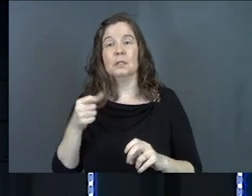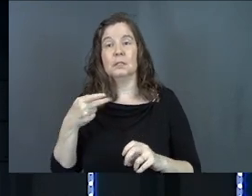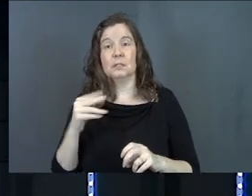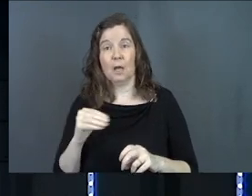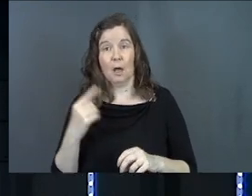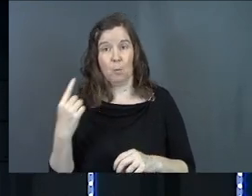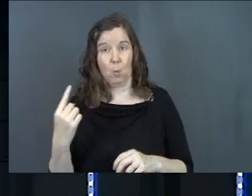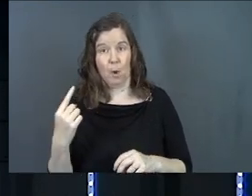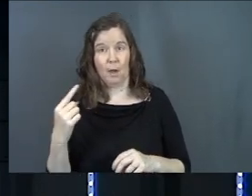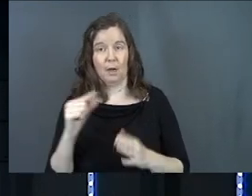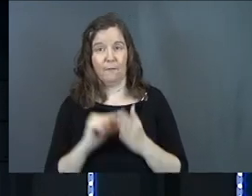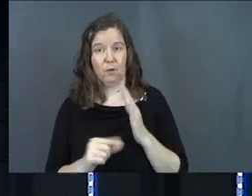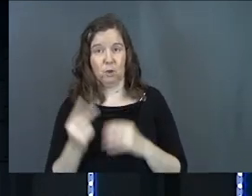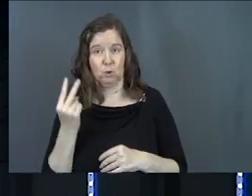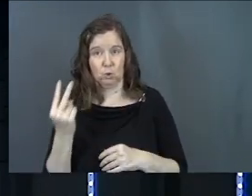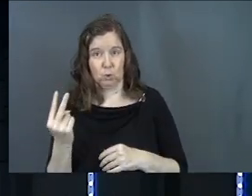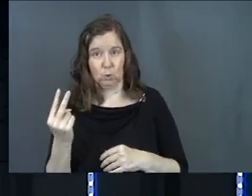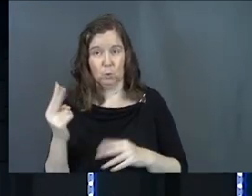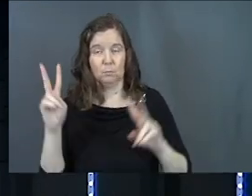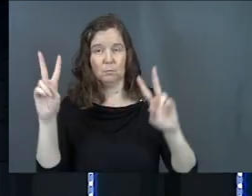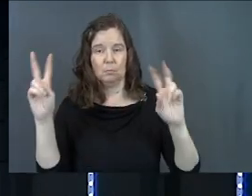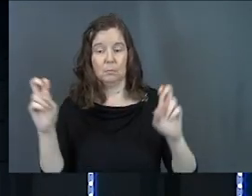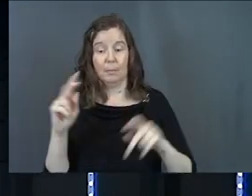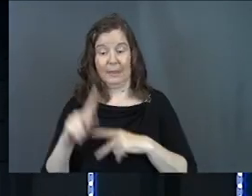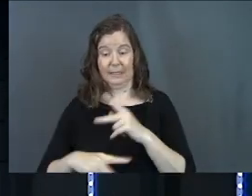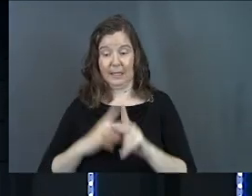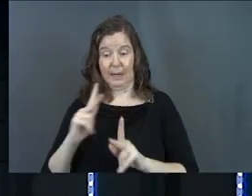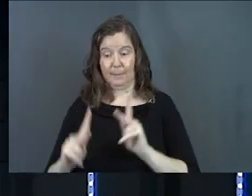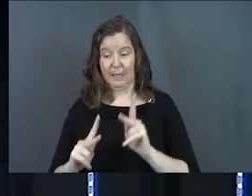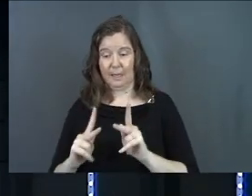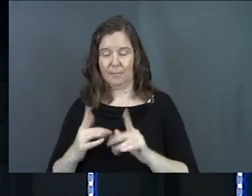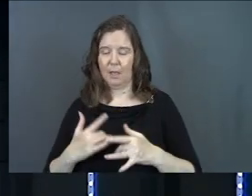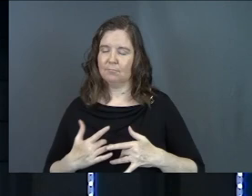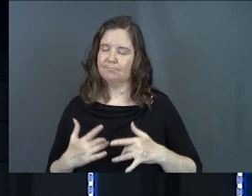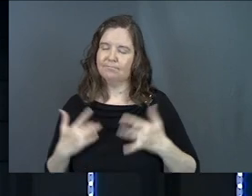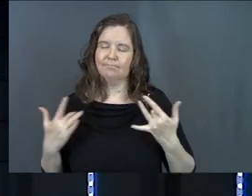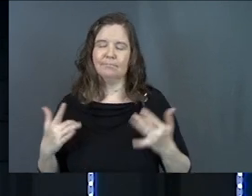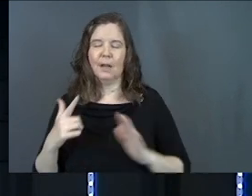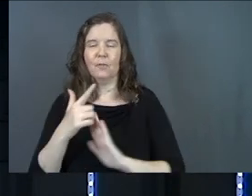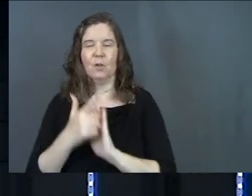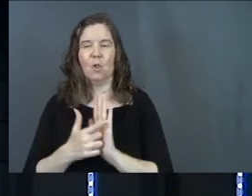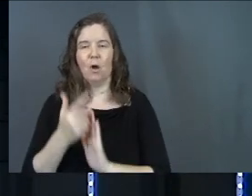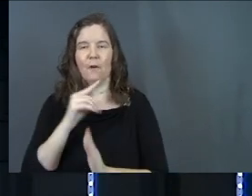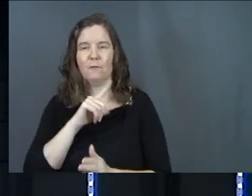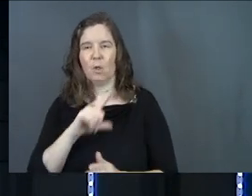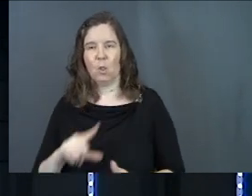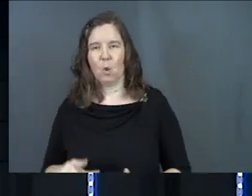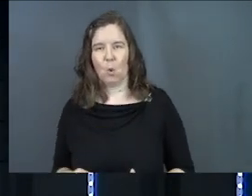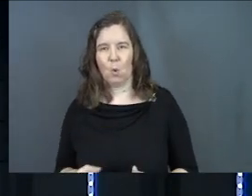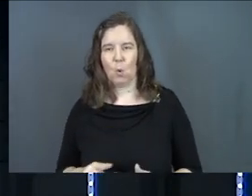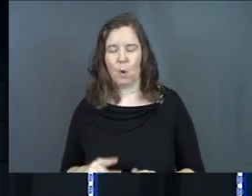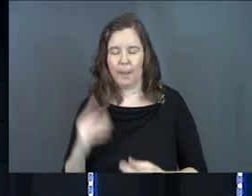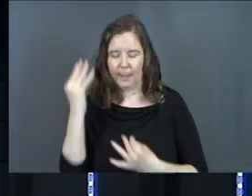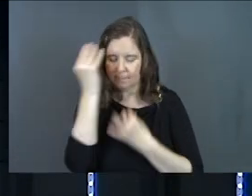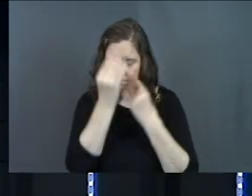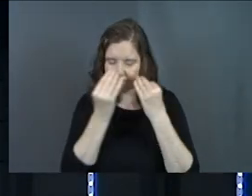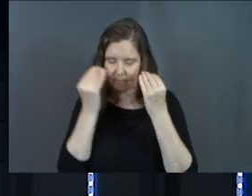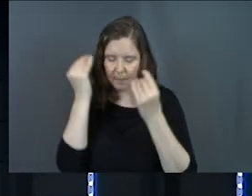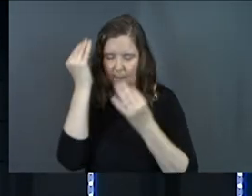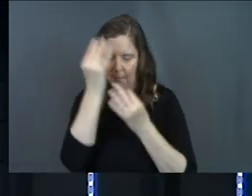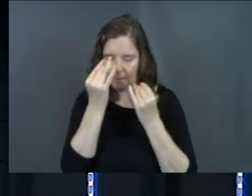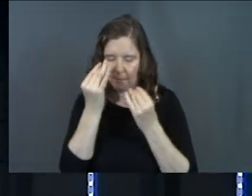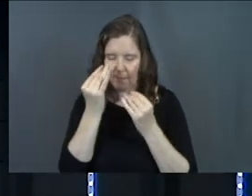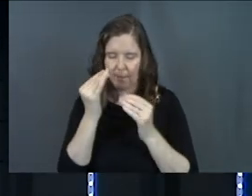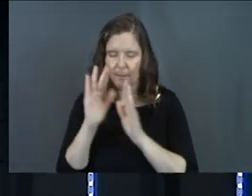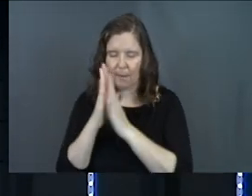Psalm 1, and this is verse 2, it says, these kinds of people, they delight in the law of the Lord, and they meditate on God's